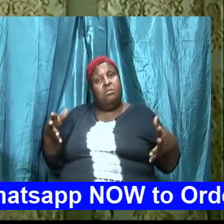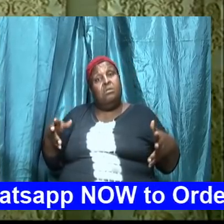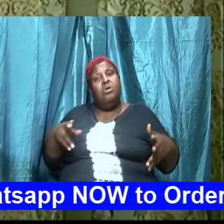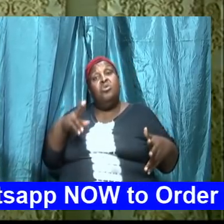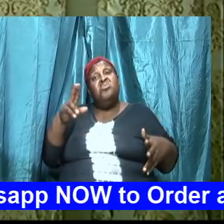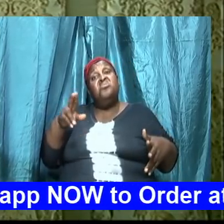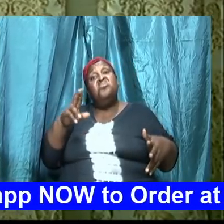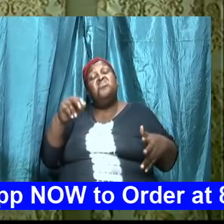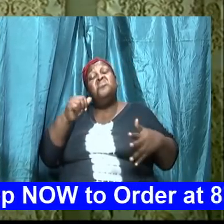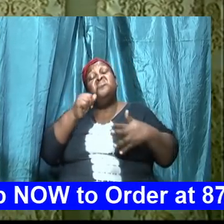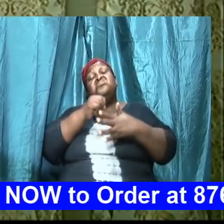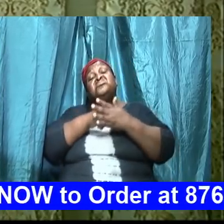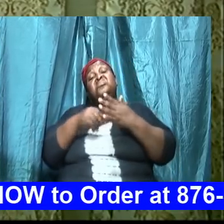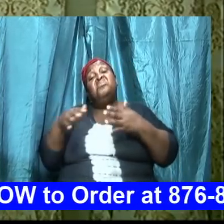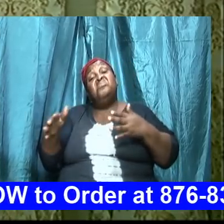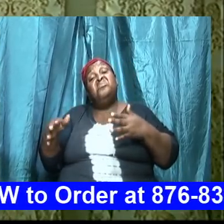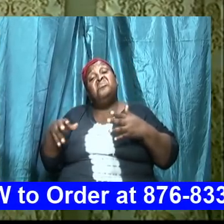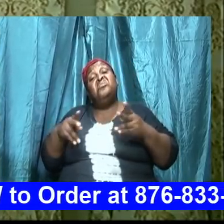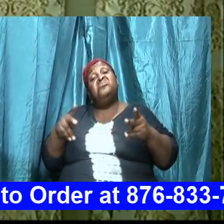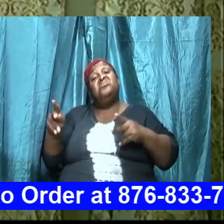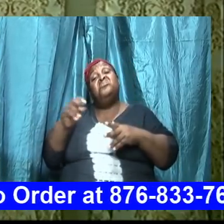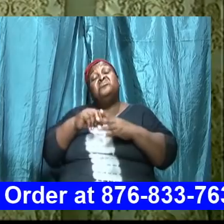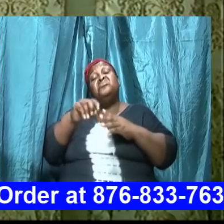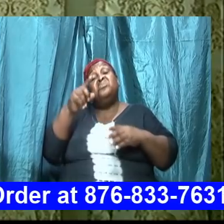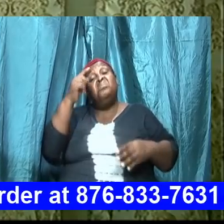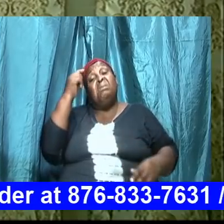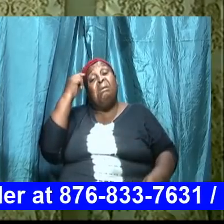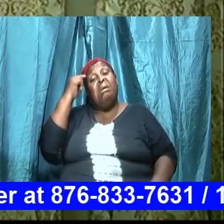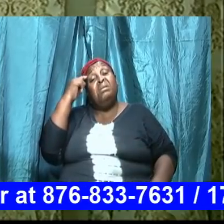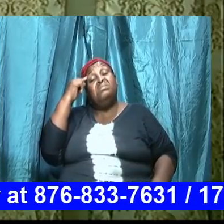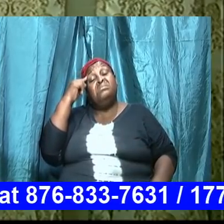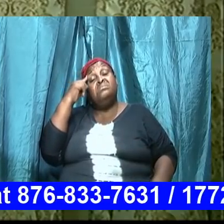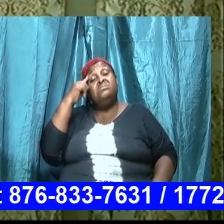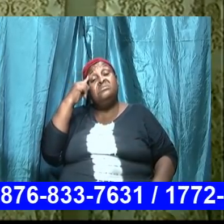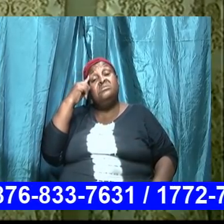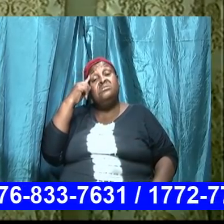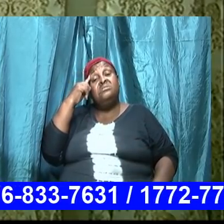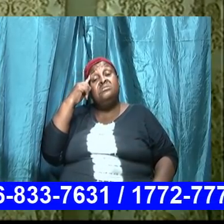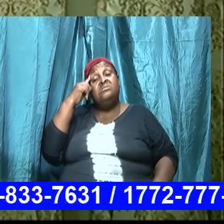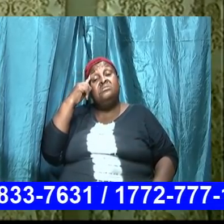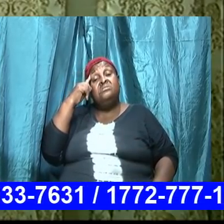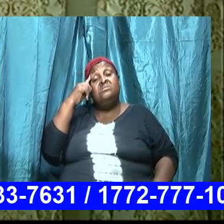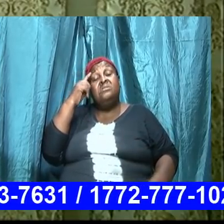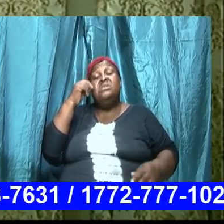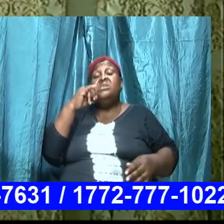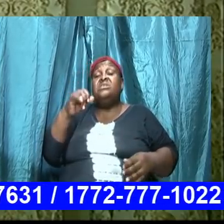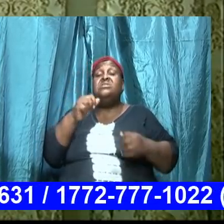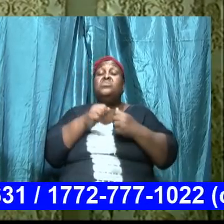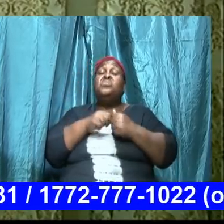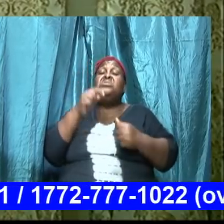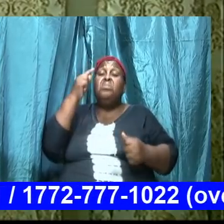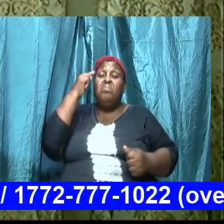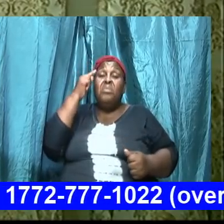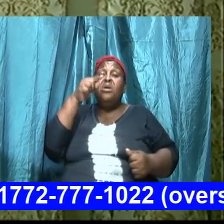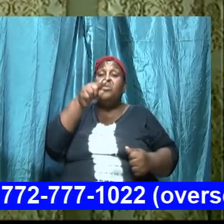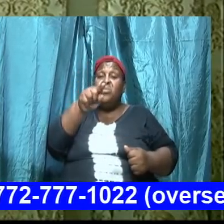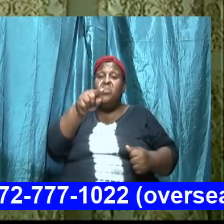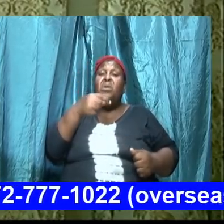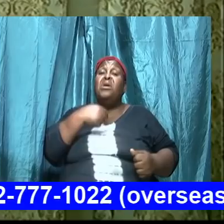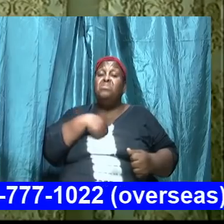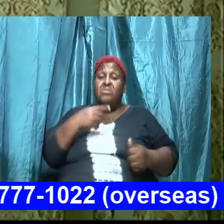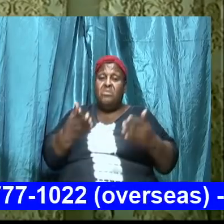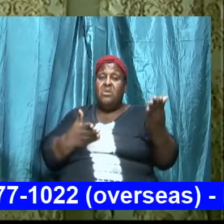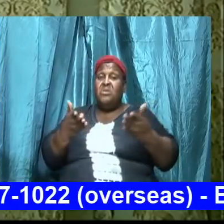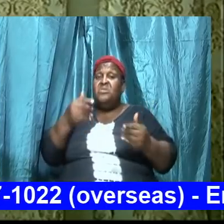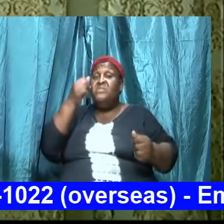if we ever allow it to go into our minds and then to percolate and then to sickle then